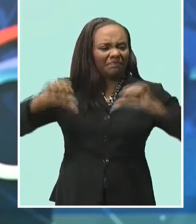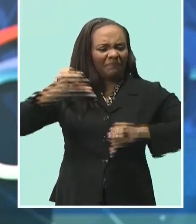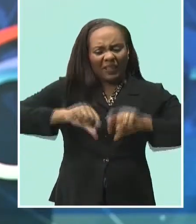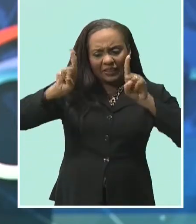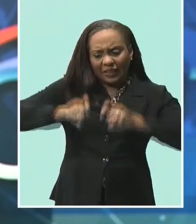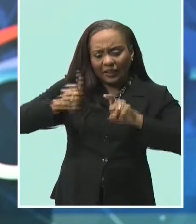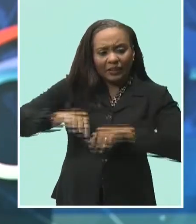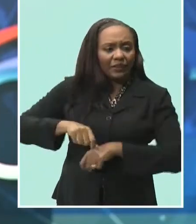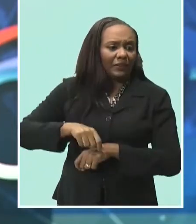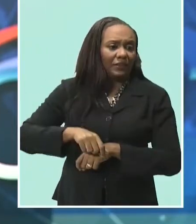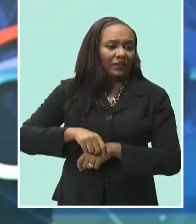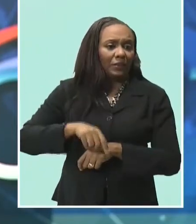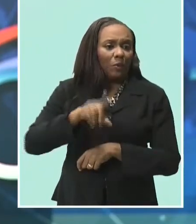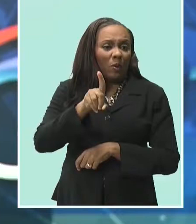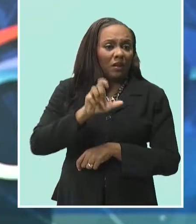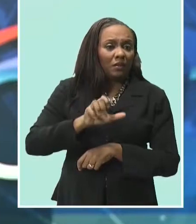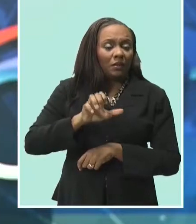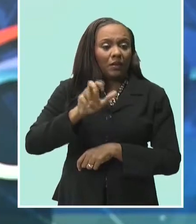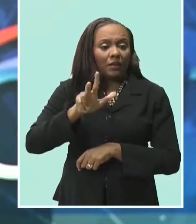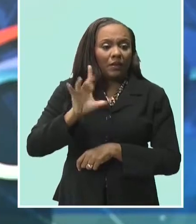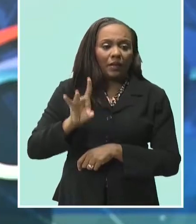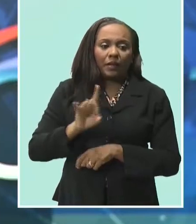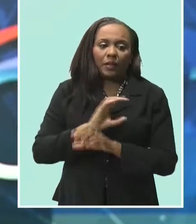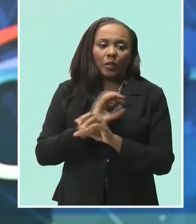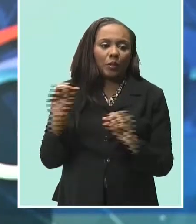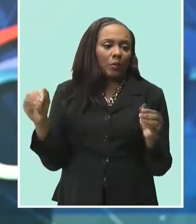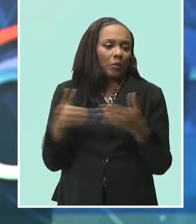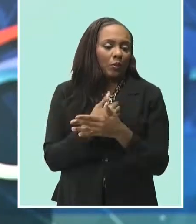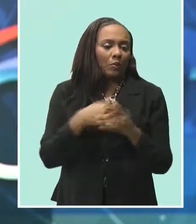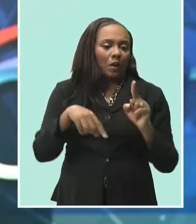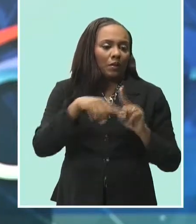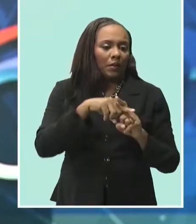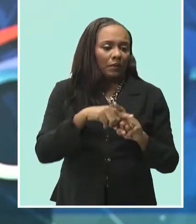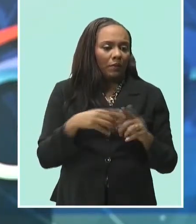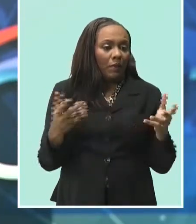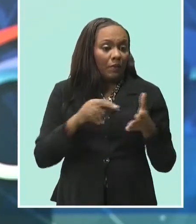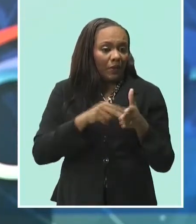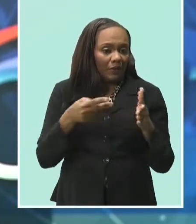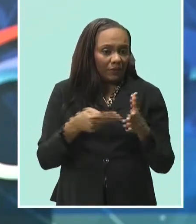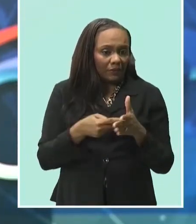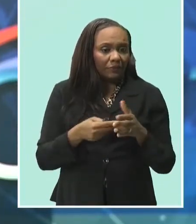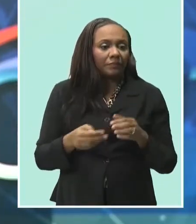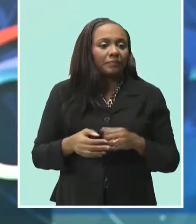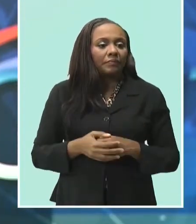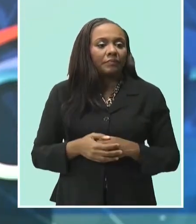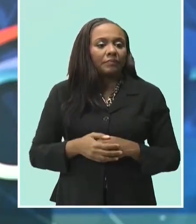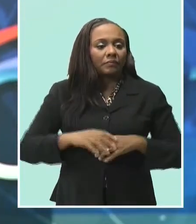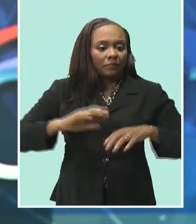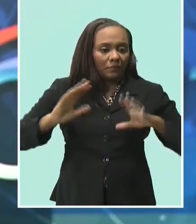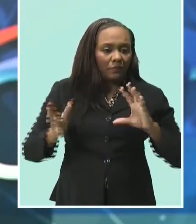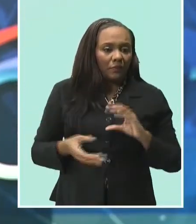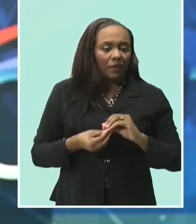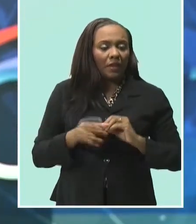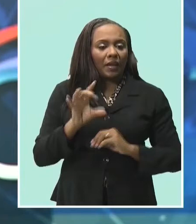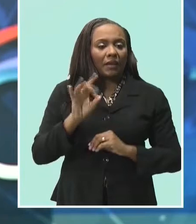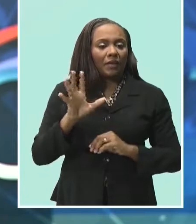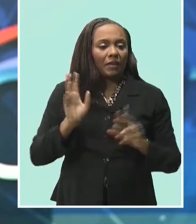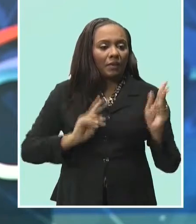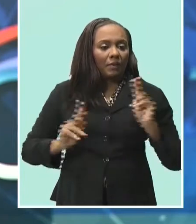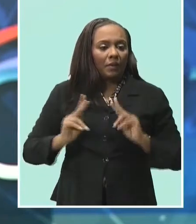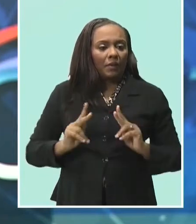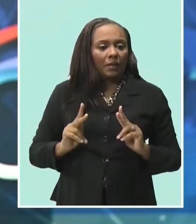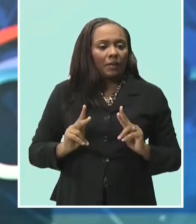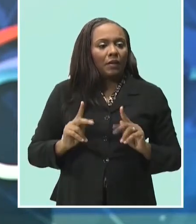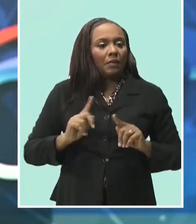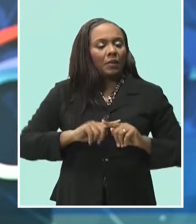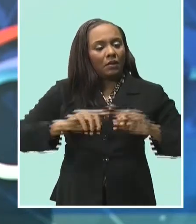yesterday of which there were no new positives. Therefore, Barbados confirmed COVID-19 cases remain at 85. To